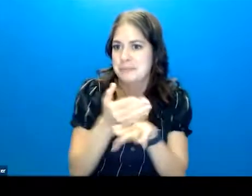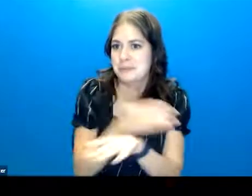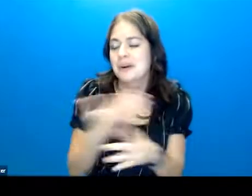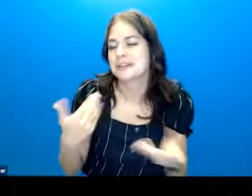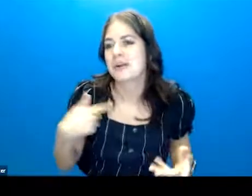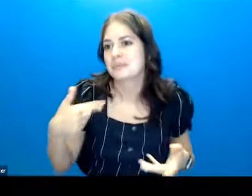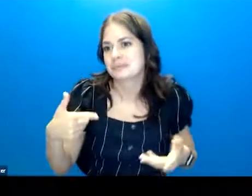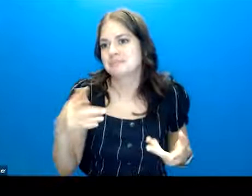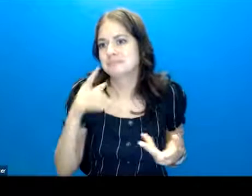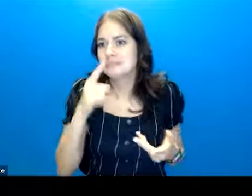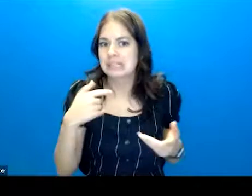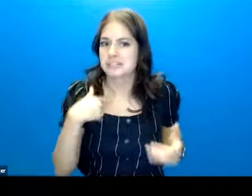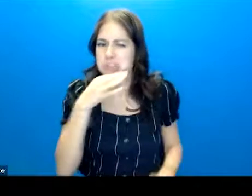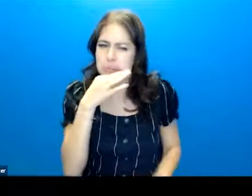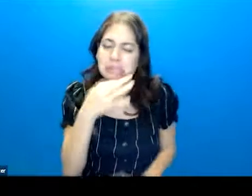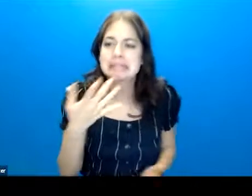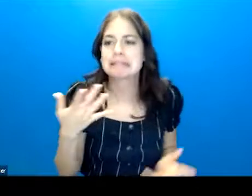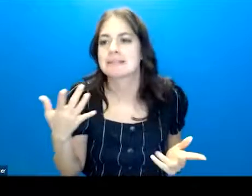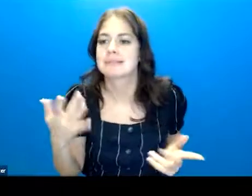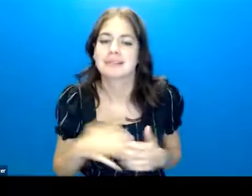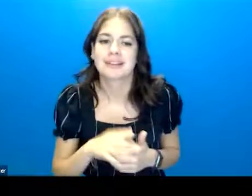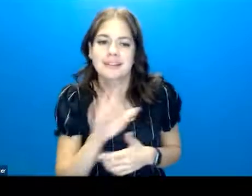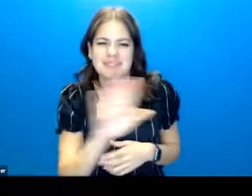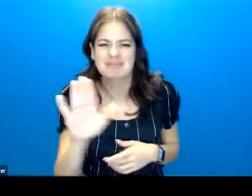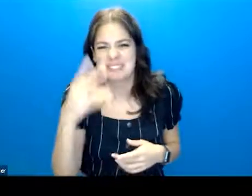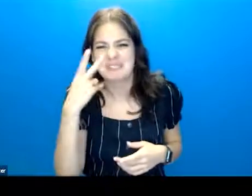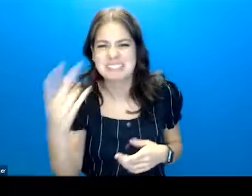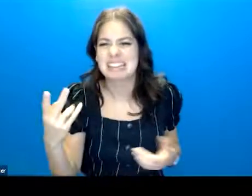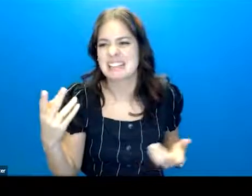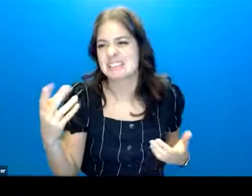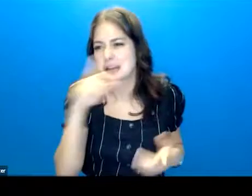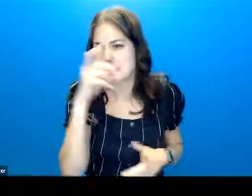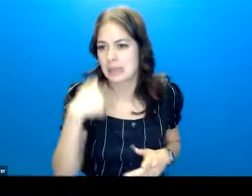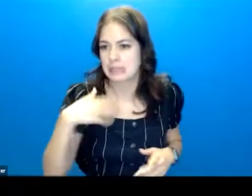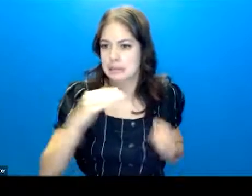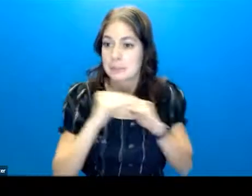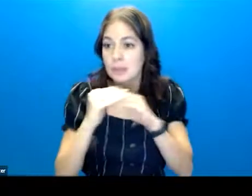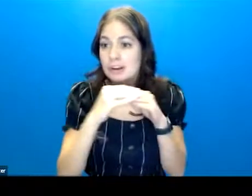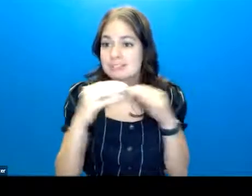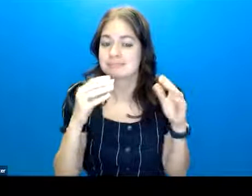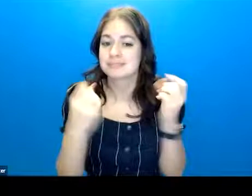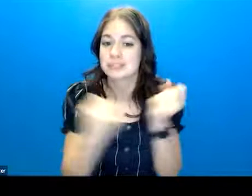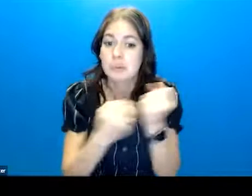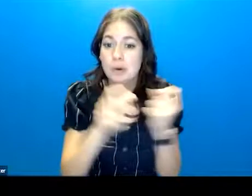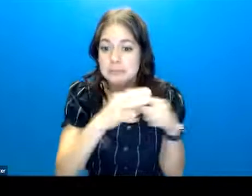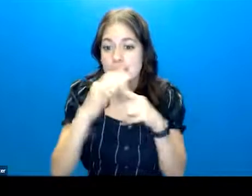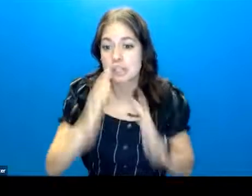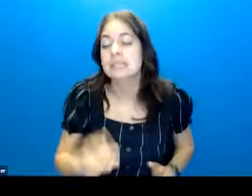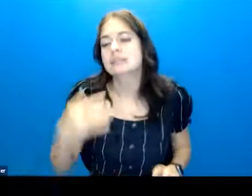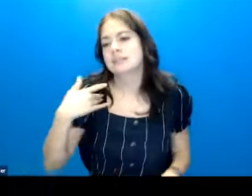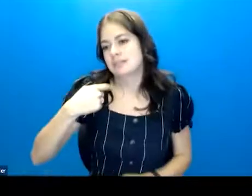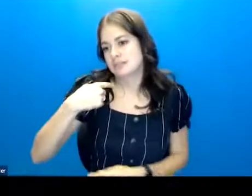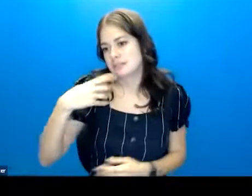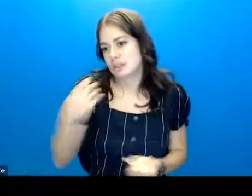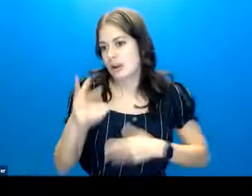So I'm just sort of curious what you see is because there are peer support specialists on the FEP teams and a lot of